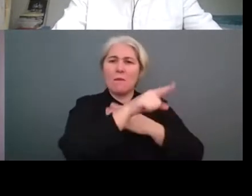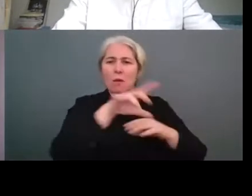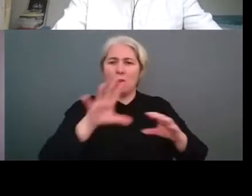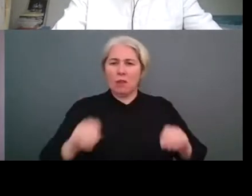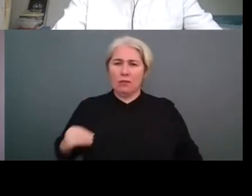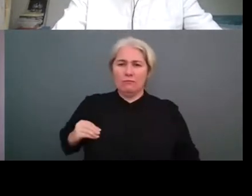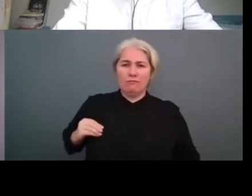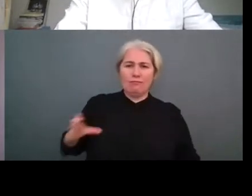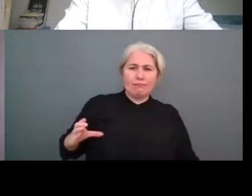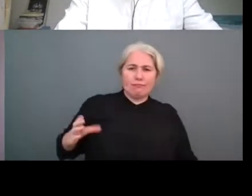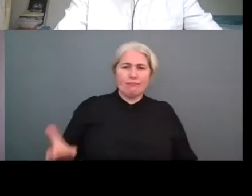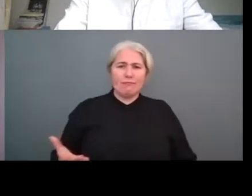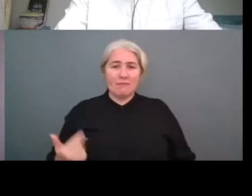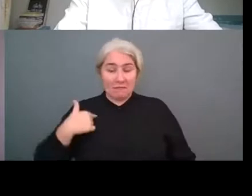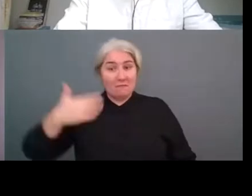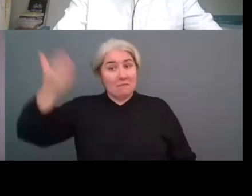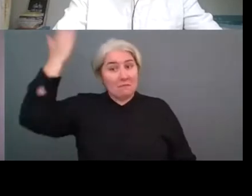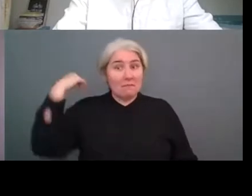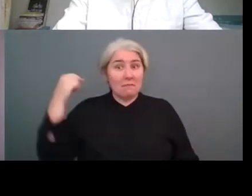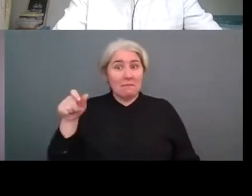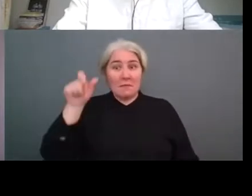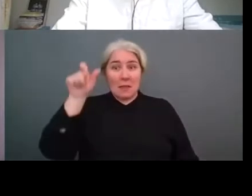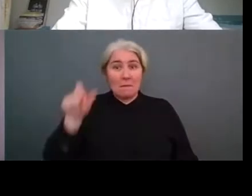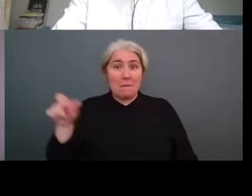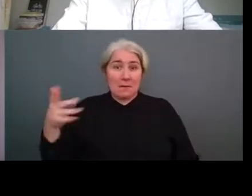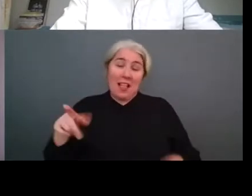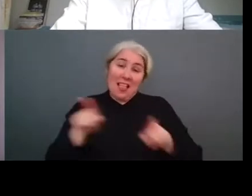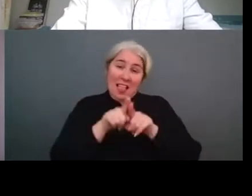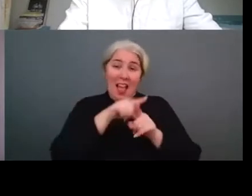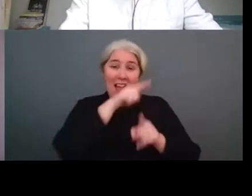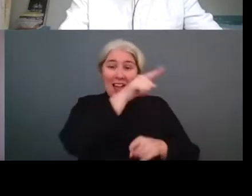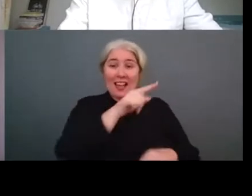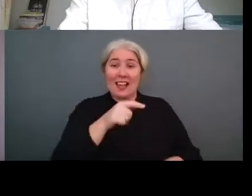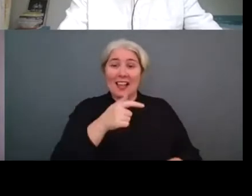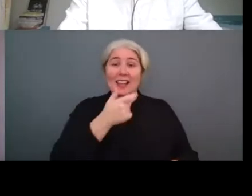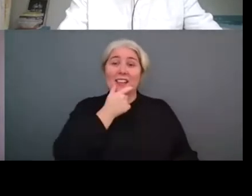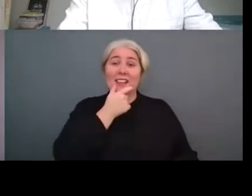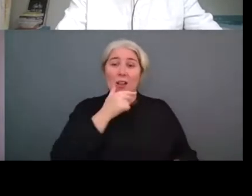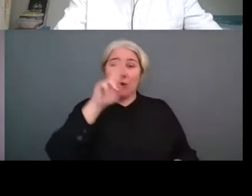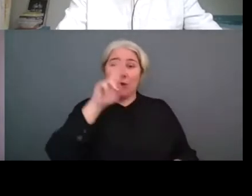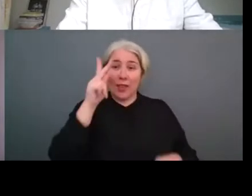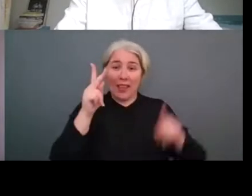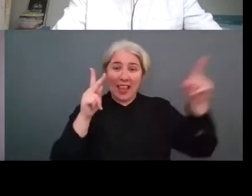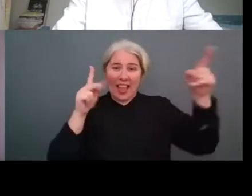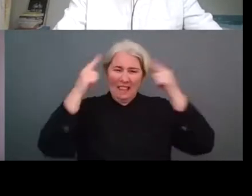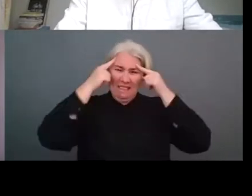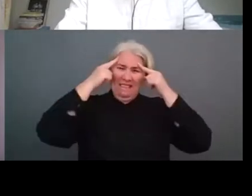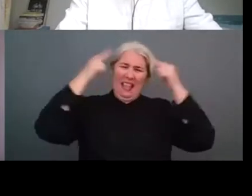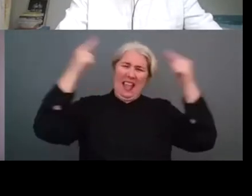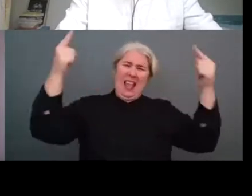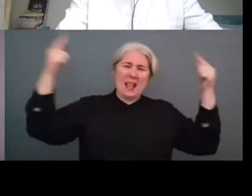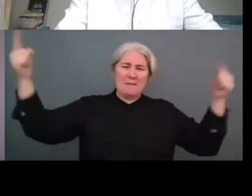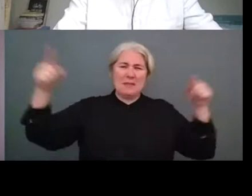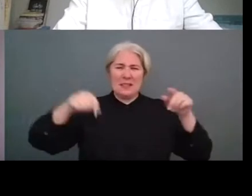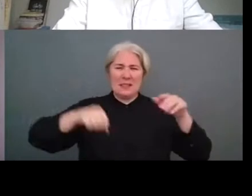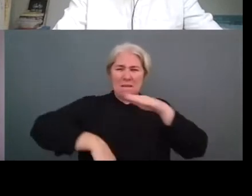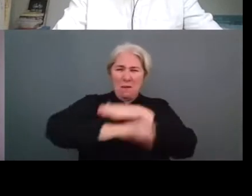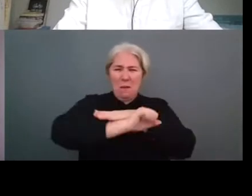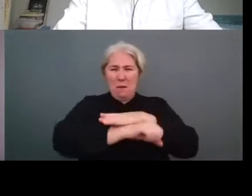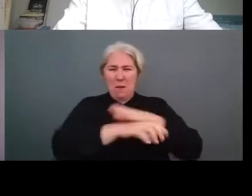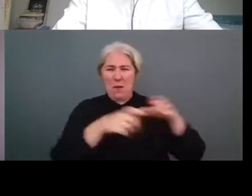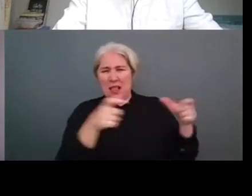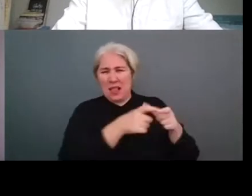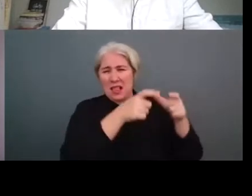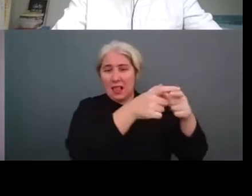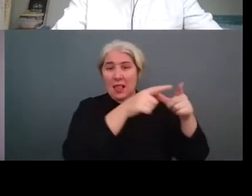member of this wonderful european union uh and they famous clubs who who travel uh no longer